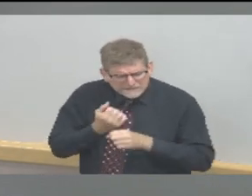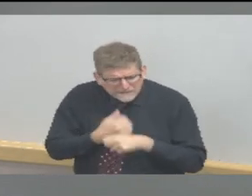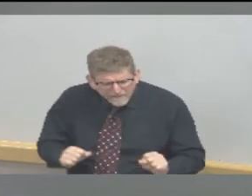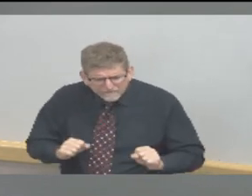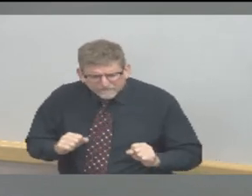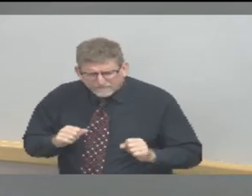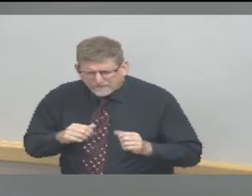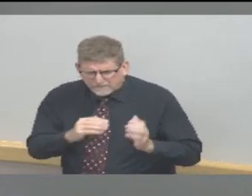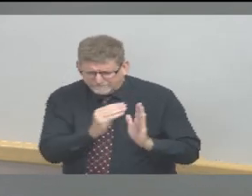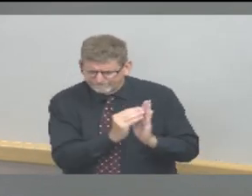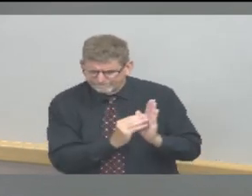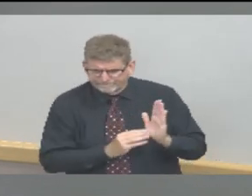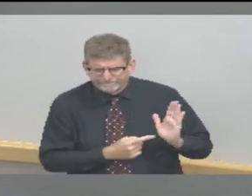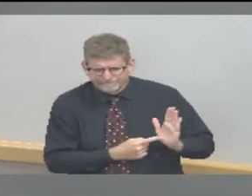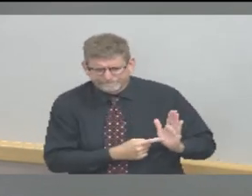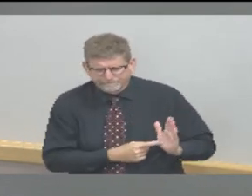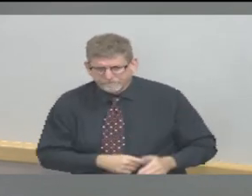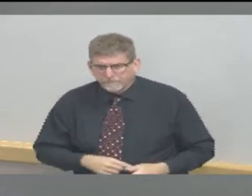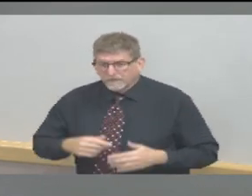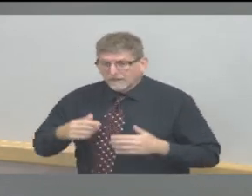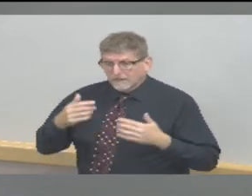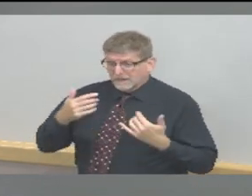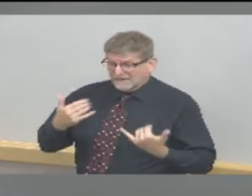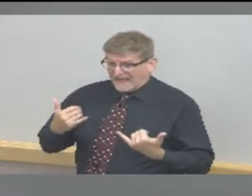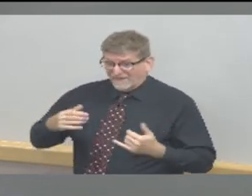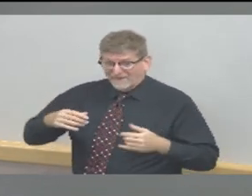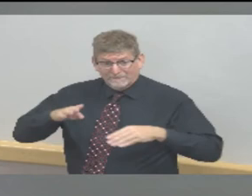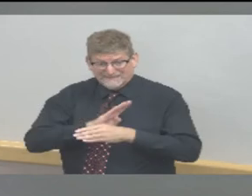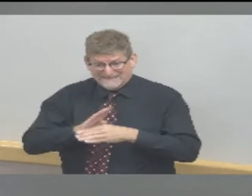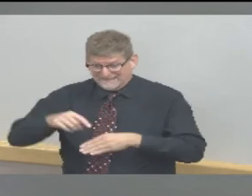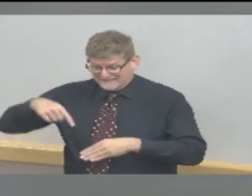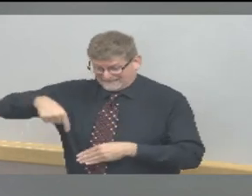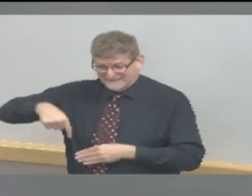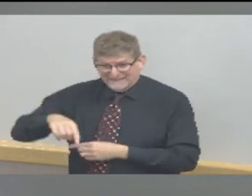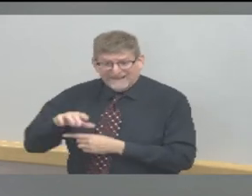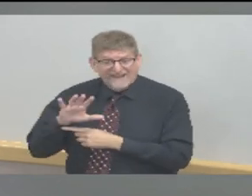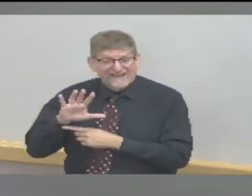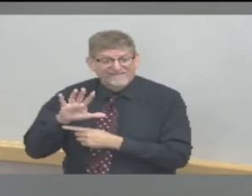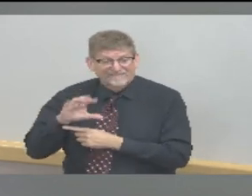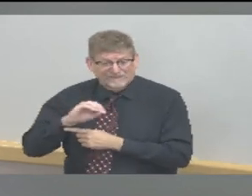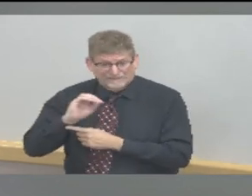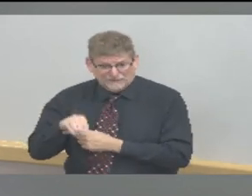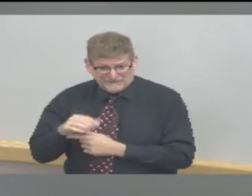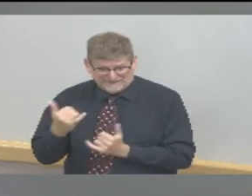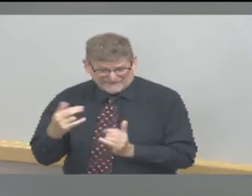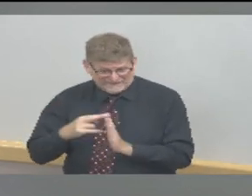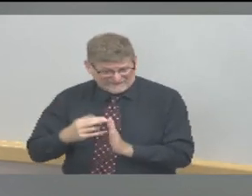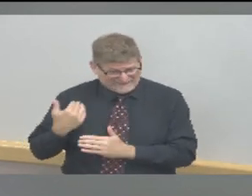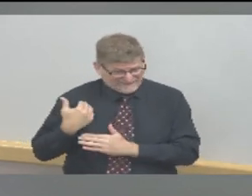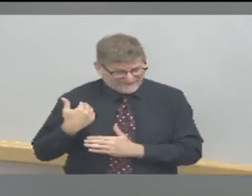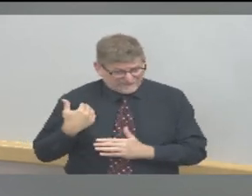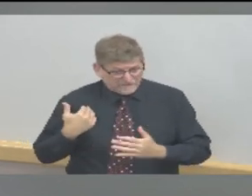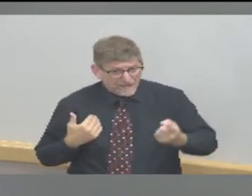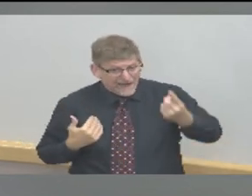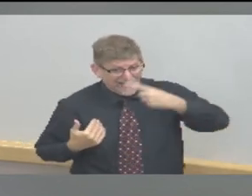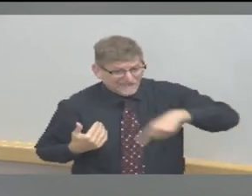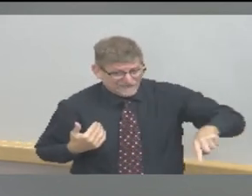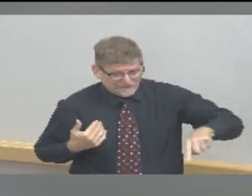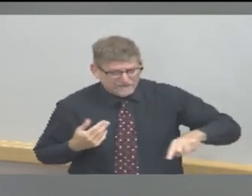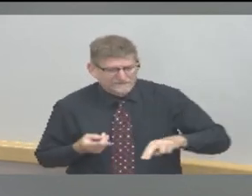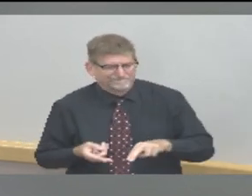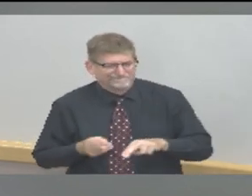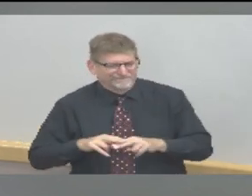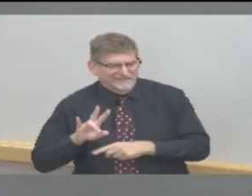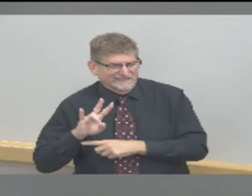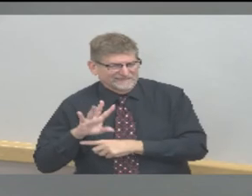on May 24th it's very important that as we reopen our community and our state that we remember